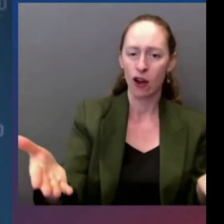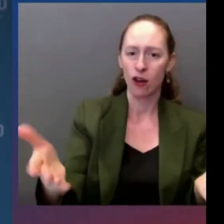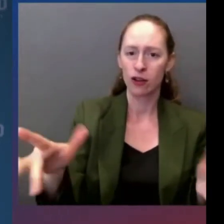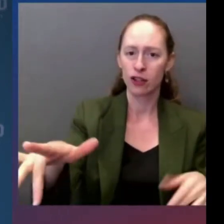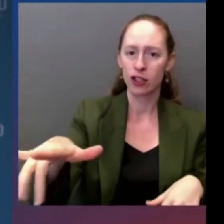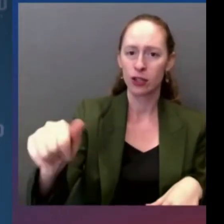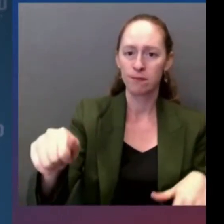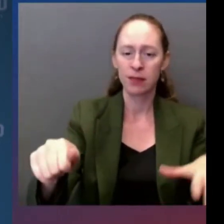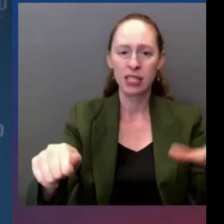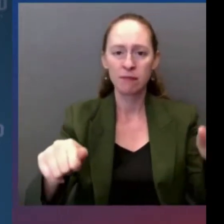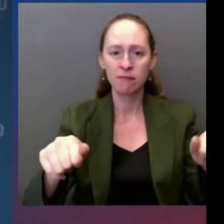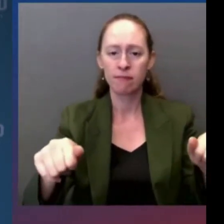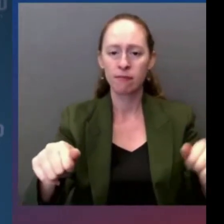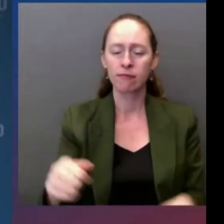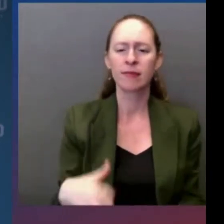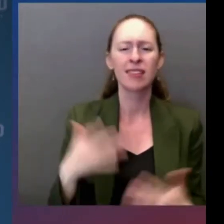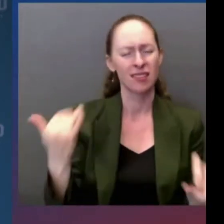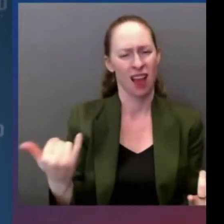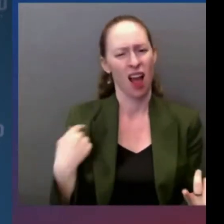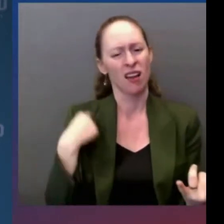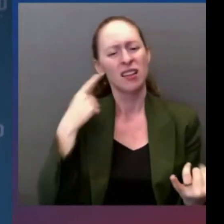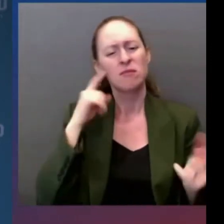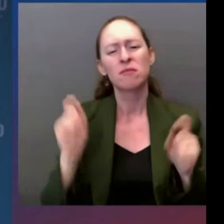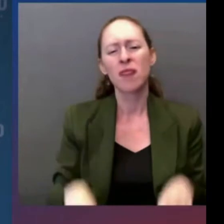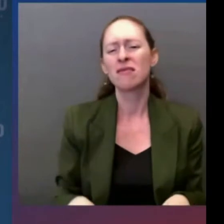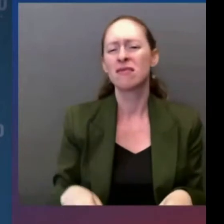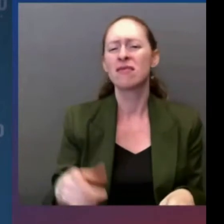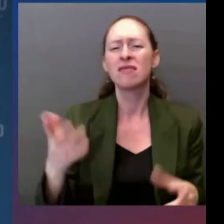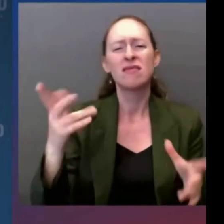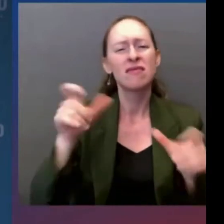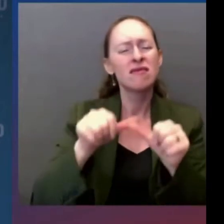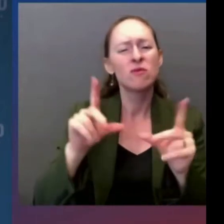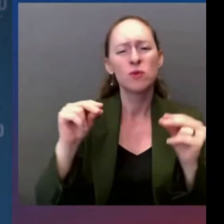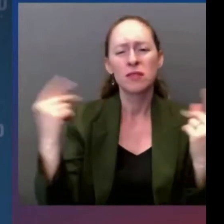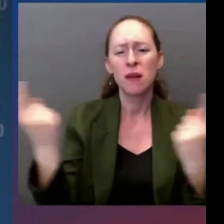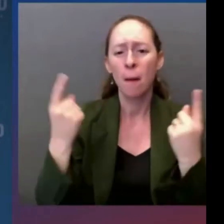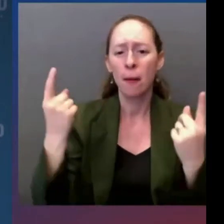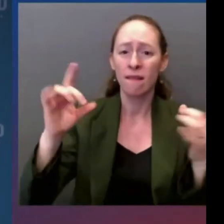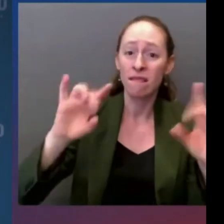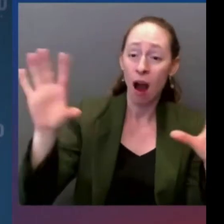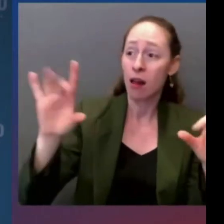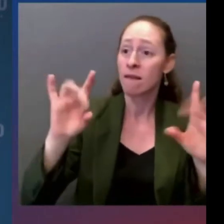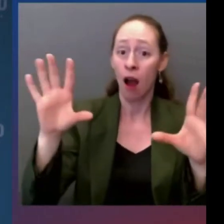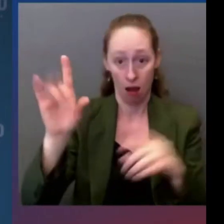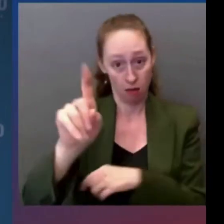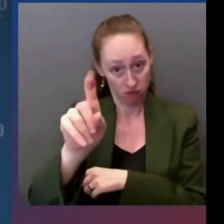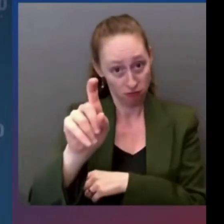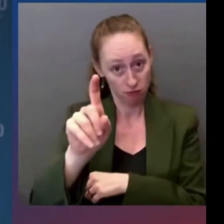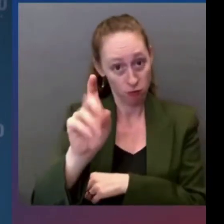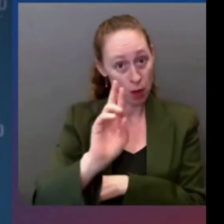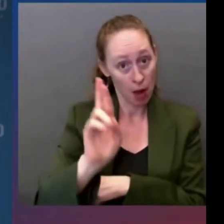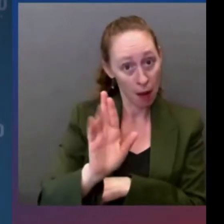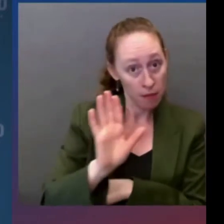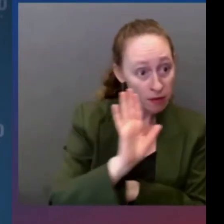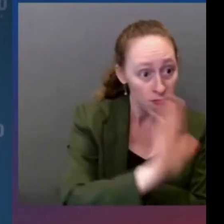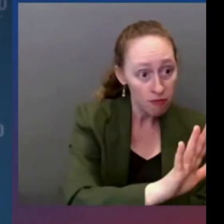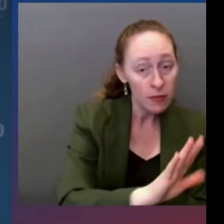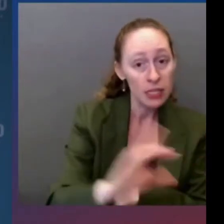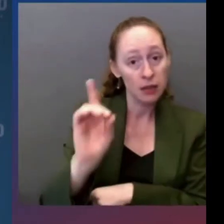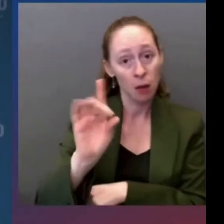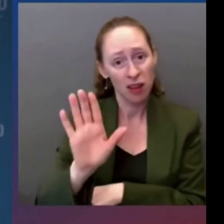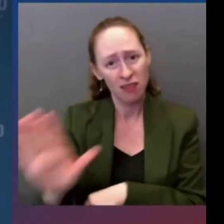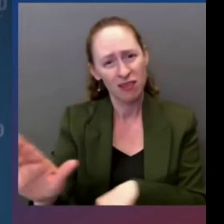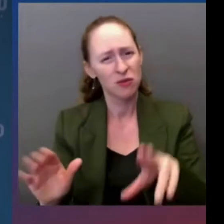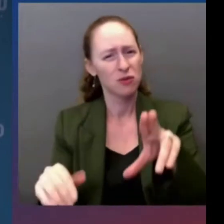They're American issues. I have seen the power of hatred. It ripped my entire